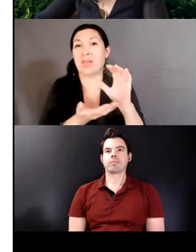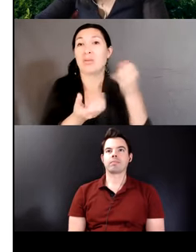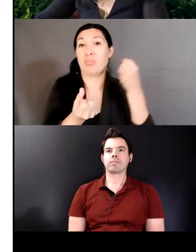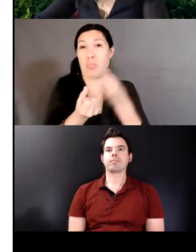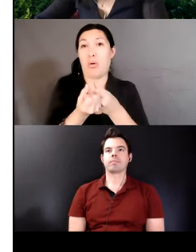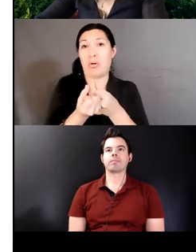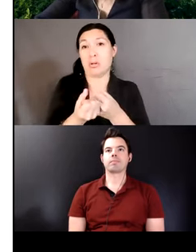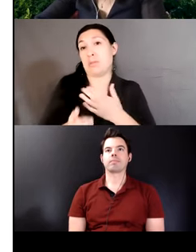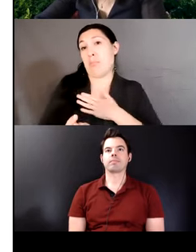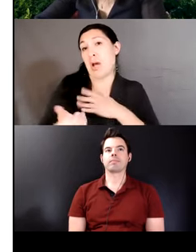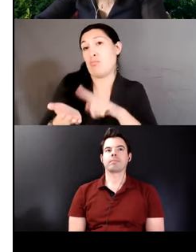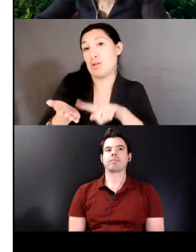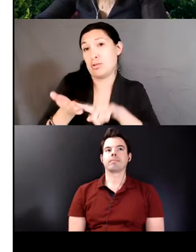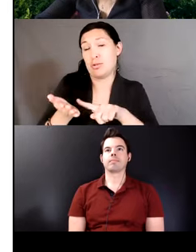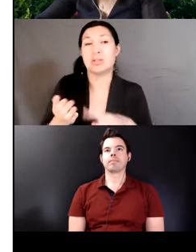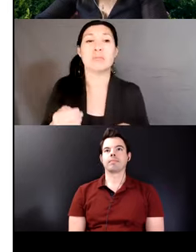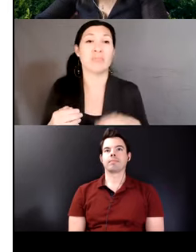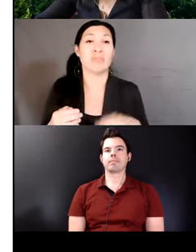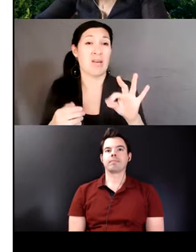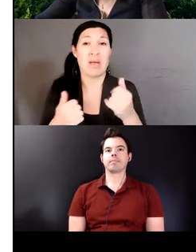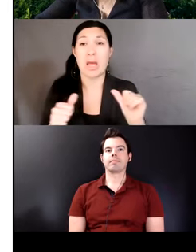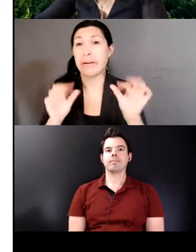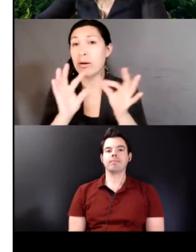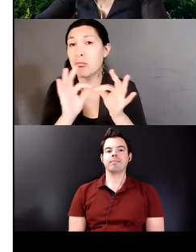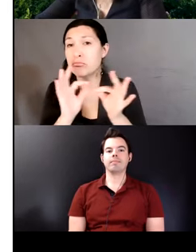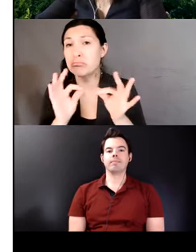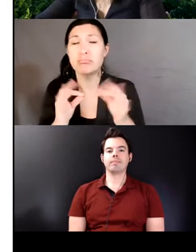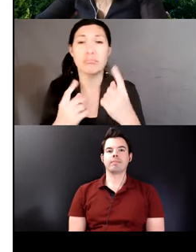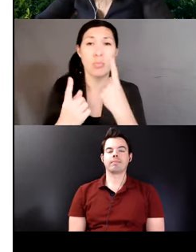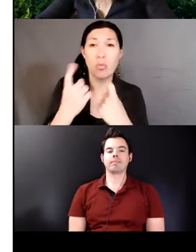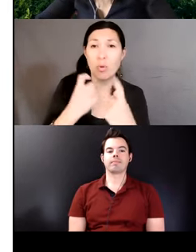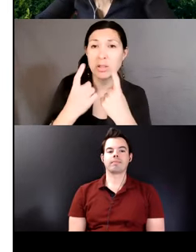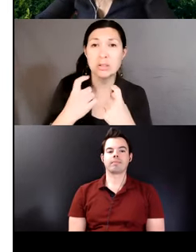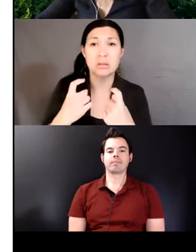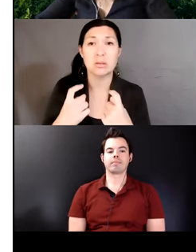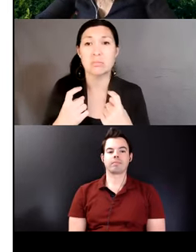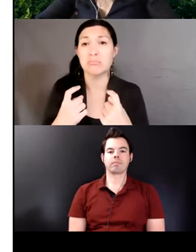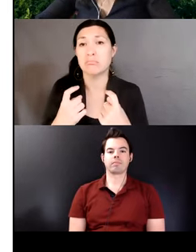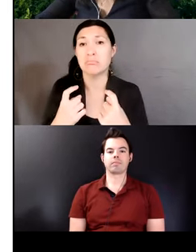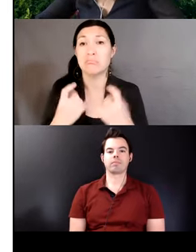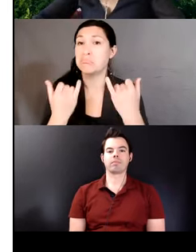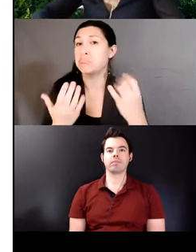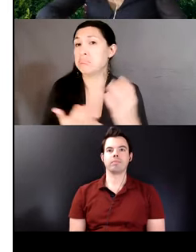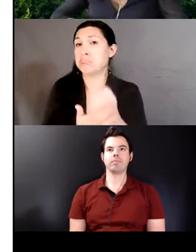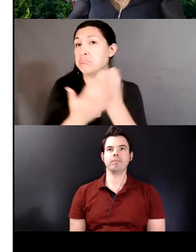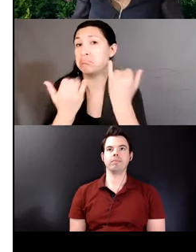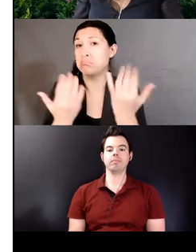work. And if you have some comments or questions, they are welcome.